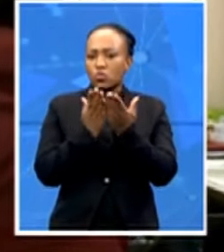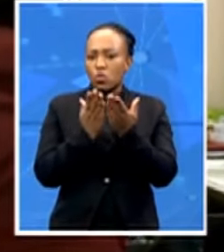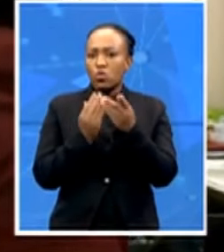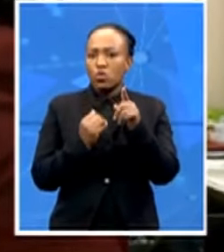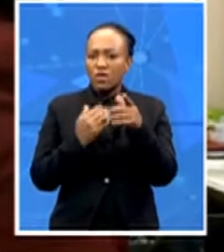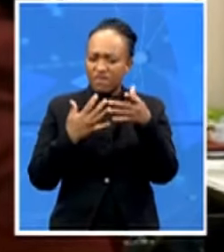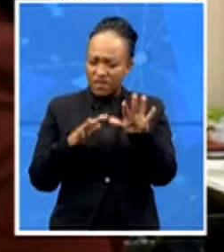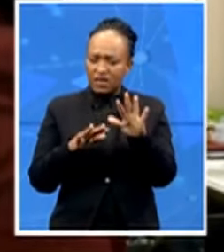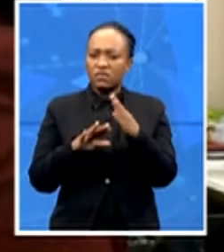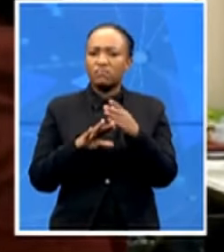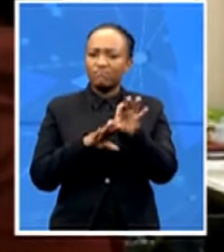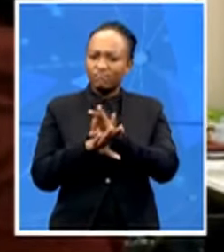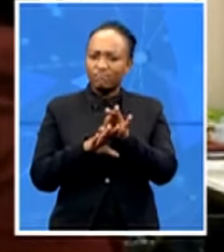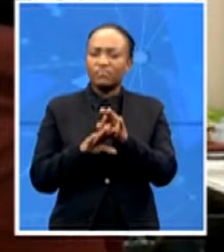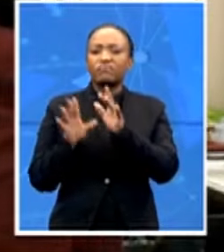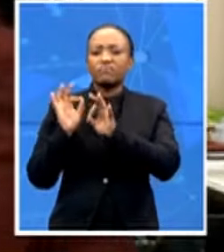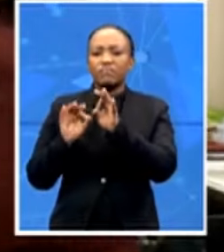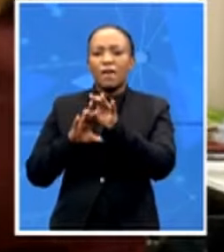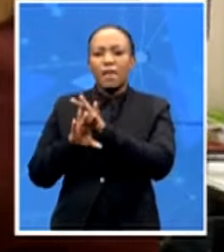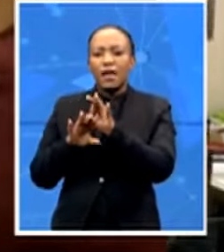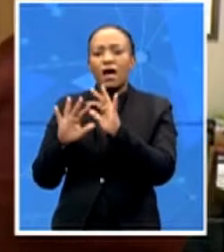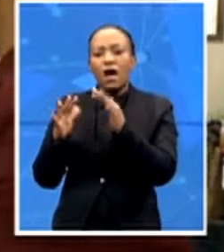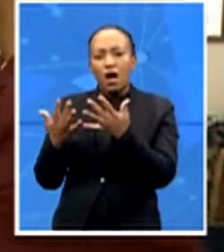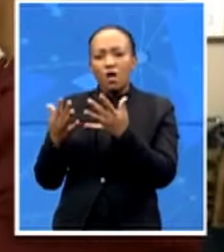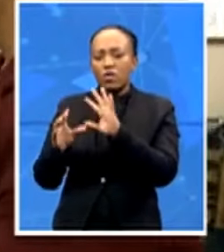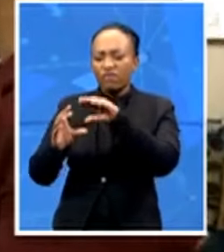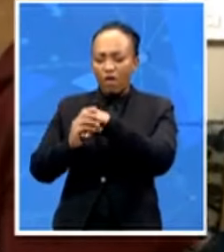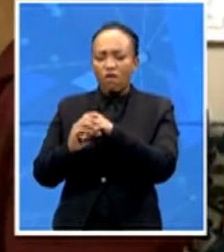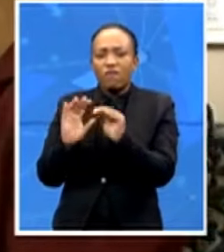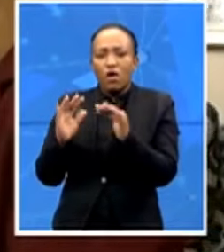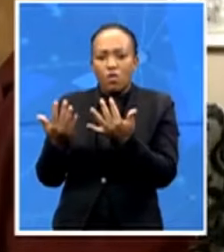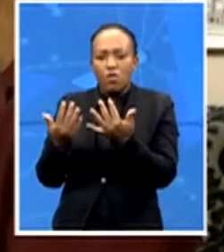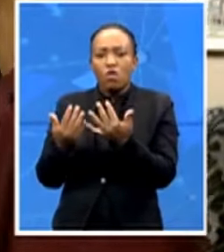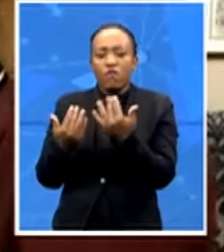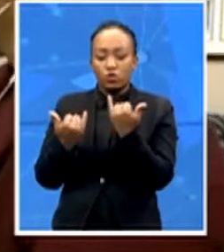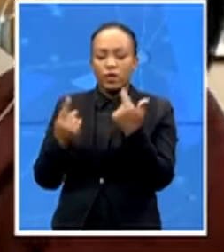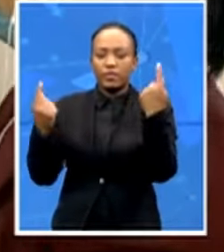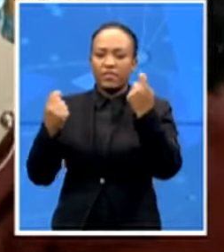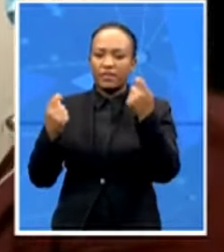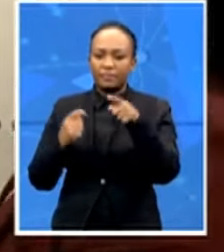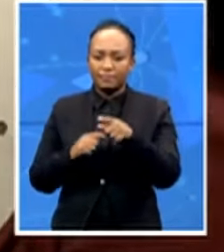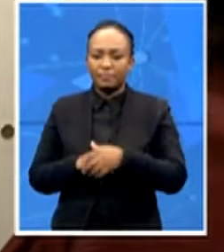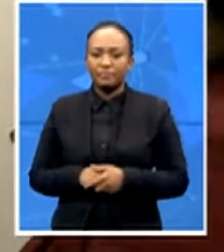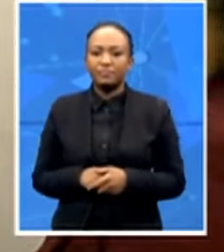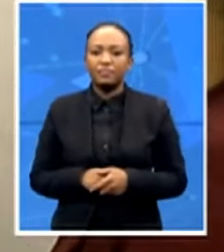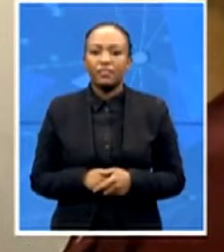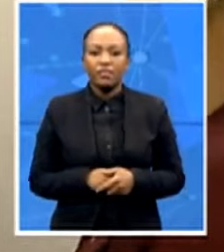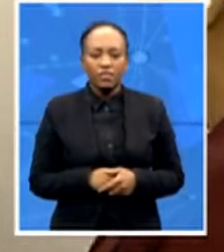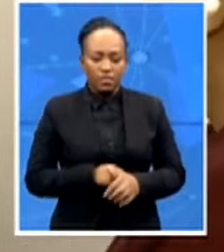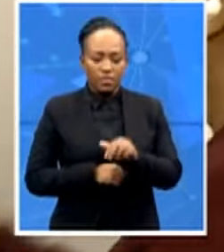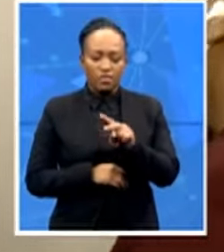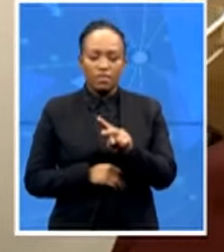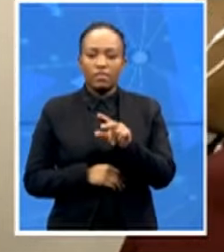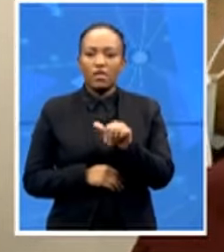the school then became involved in in today's event Vanessa thank you and thank you for giving us the opportunity I just want to add